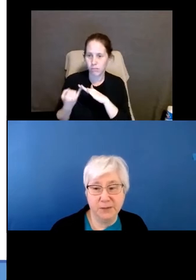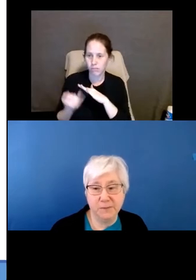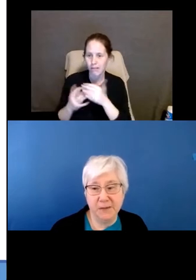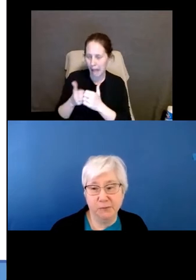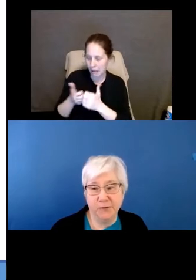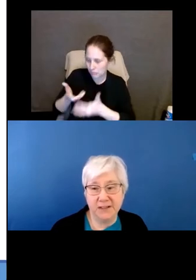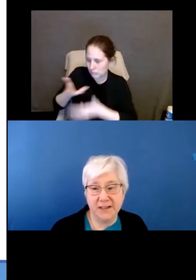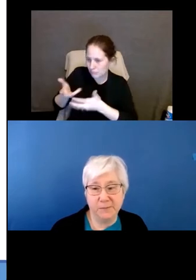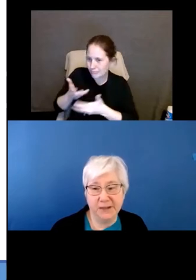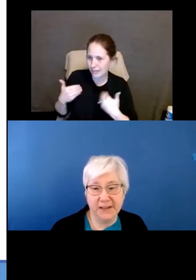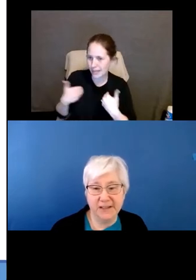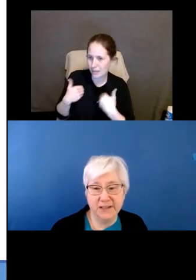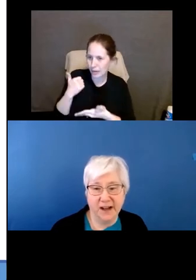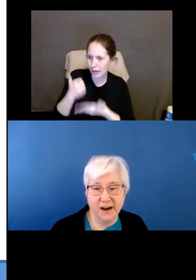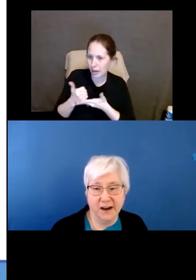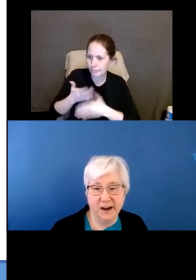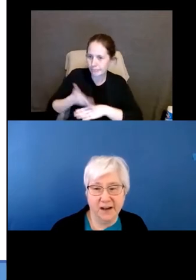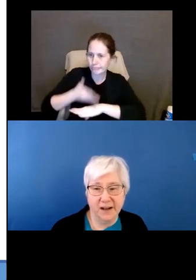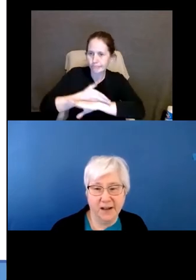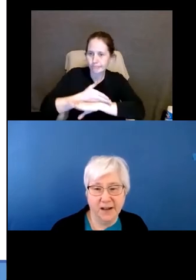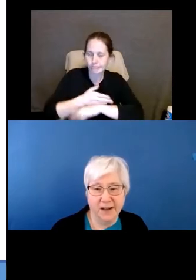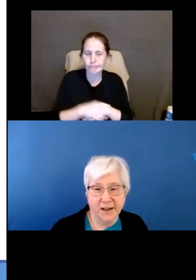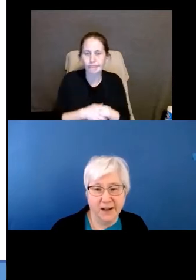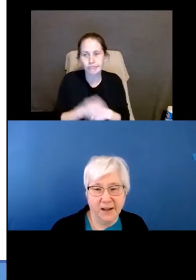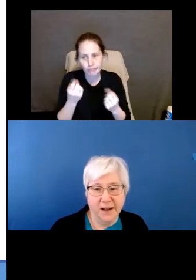sometimes people with disabilities are.